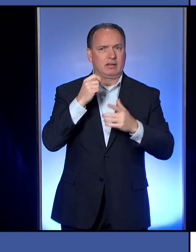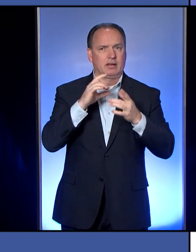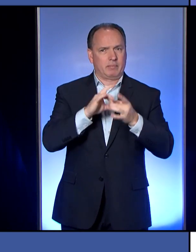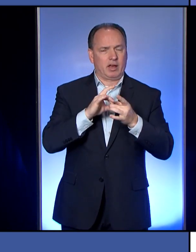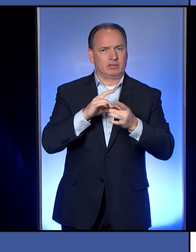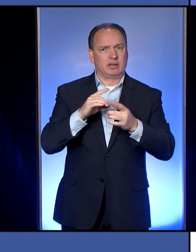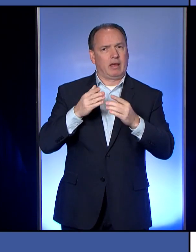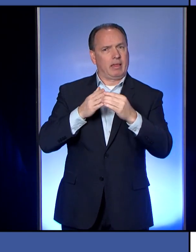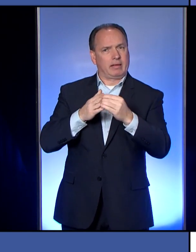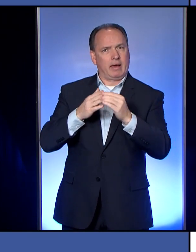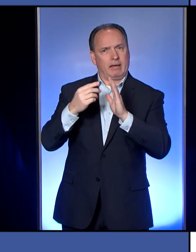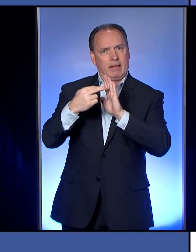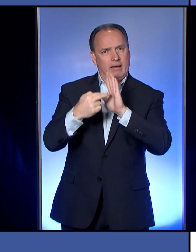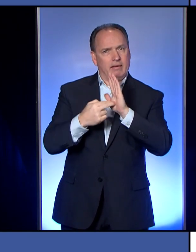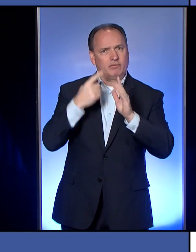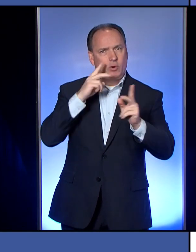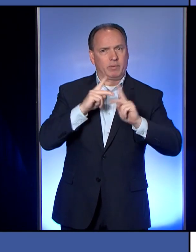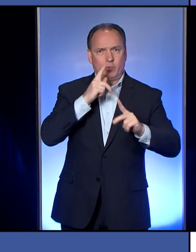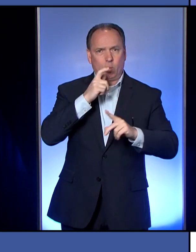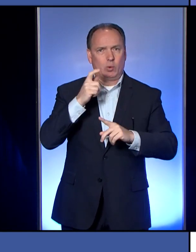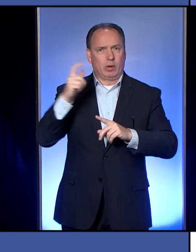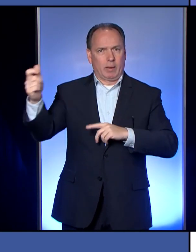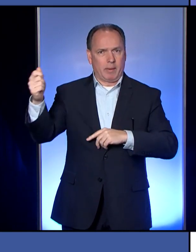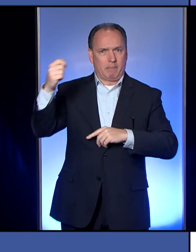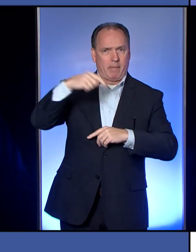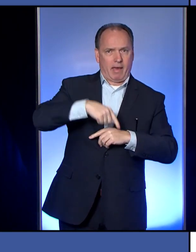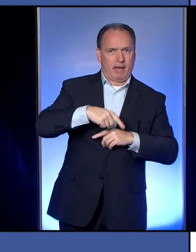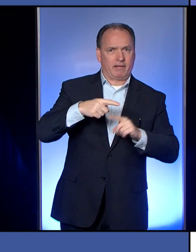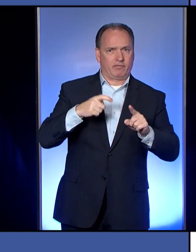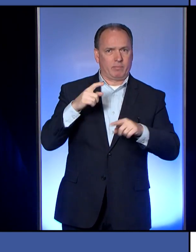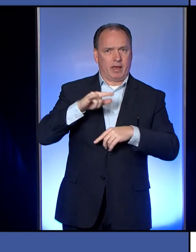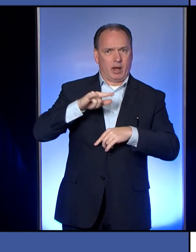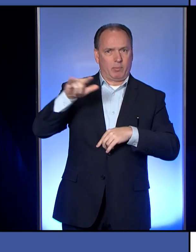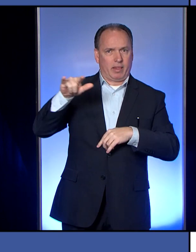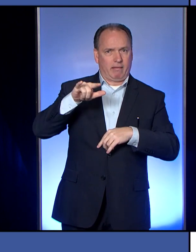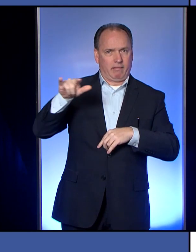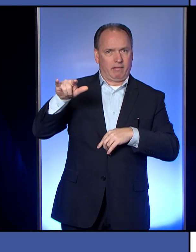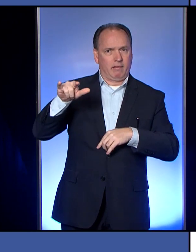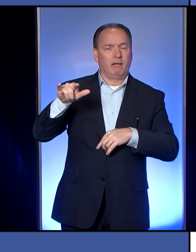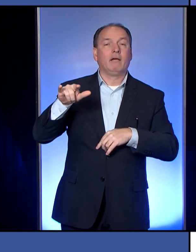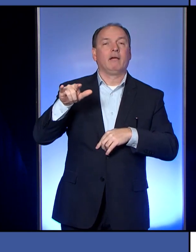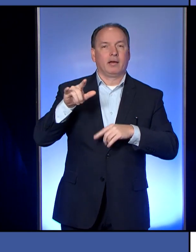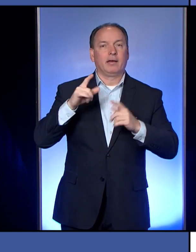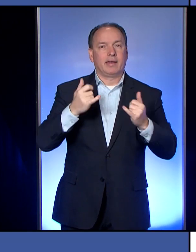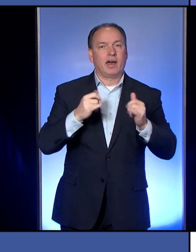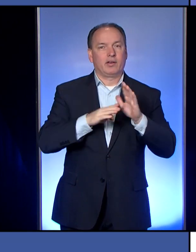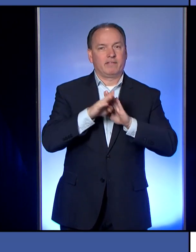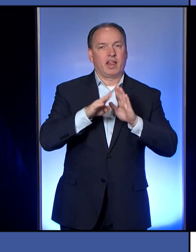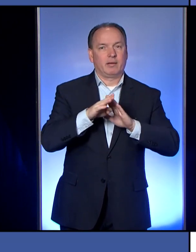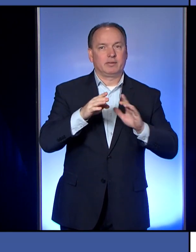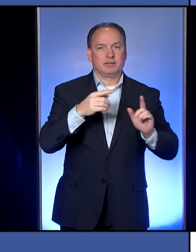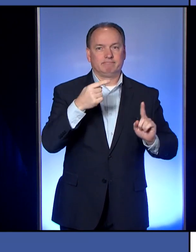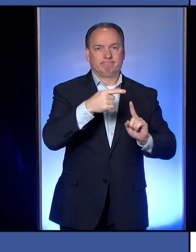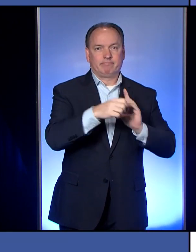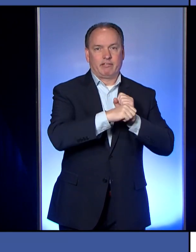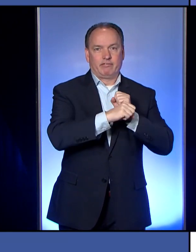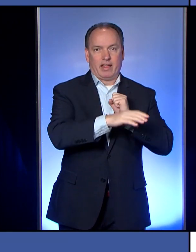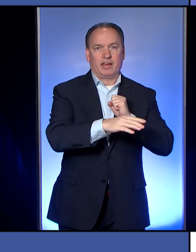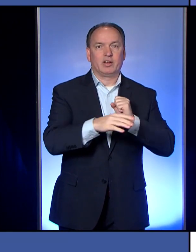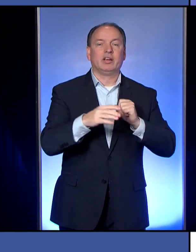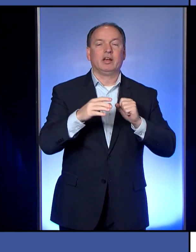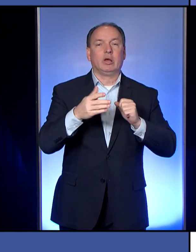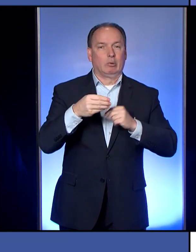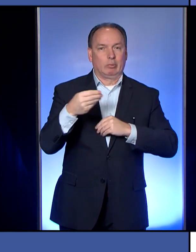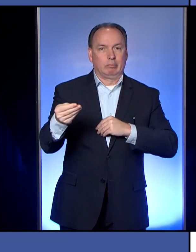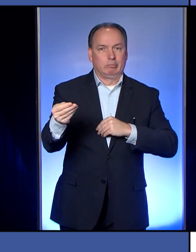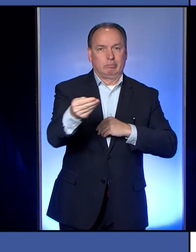guideline for people coming off of an airplane. We have now developed a flyer that will be handed to every person coming